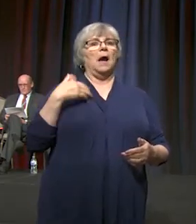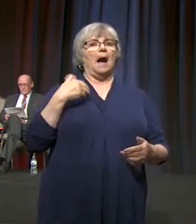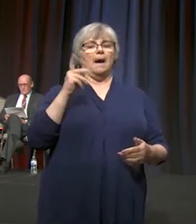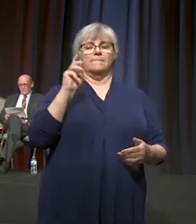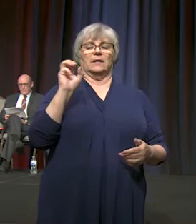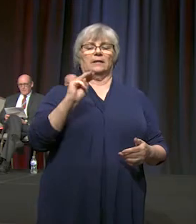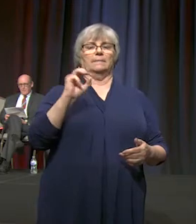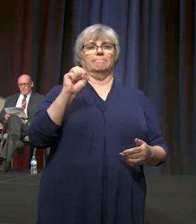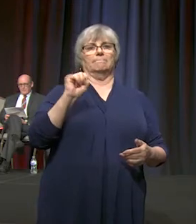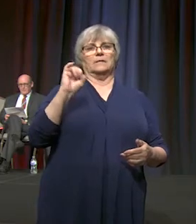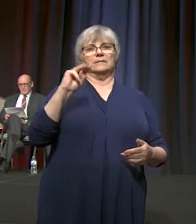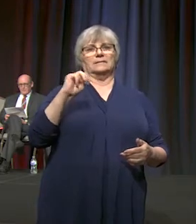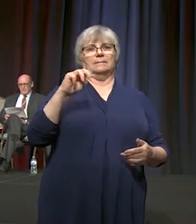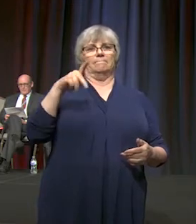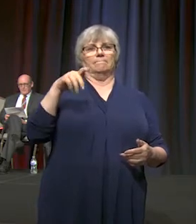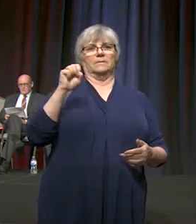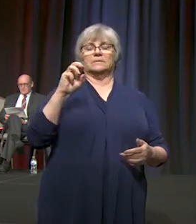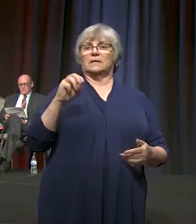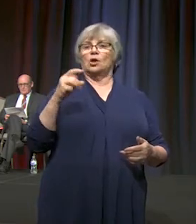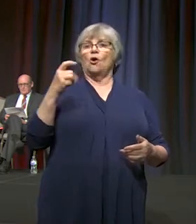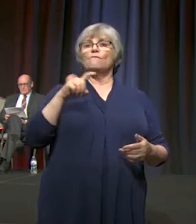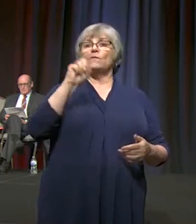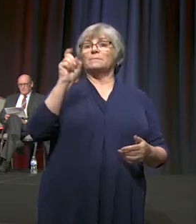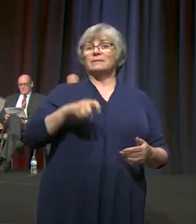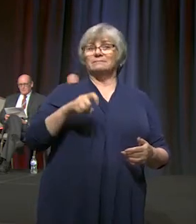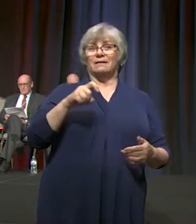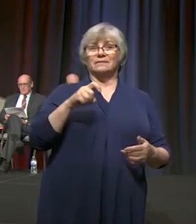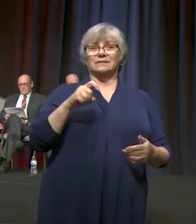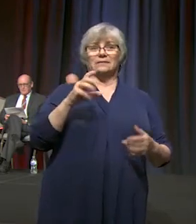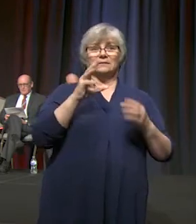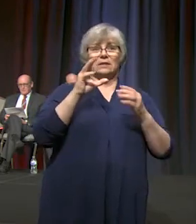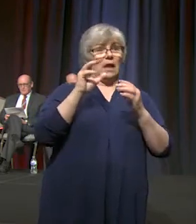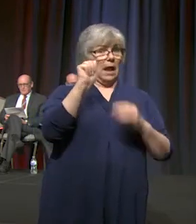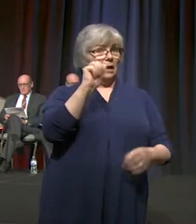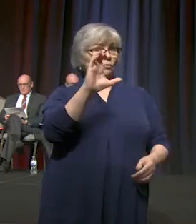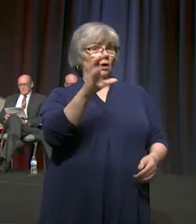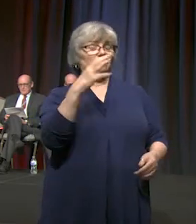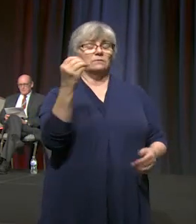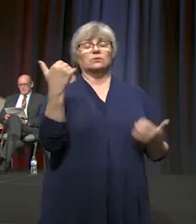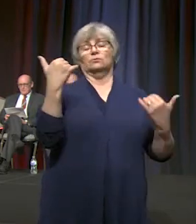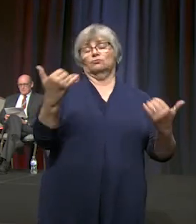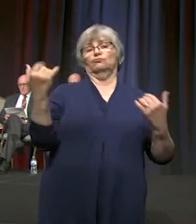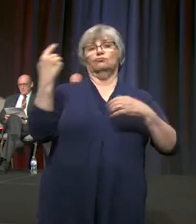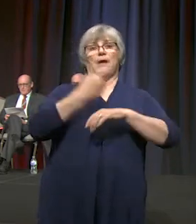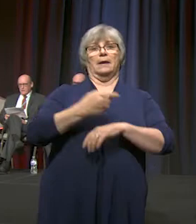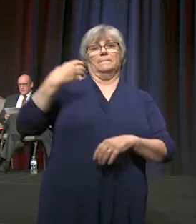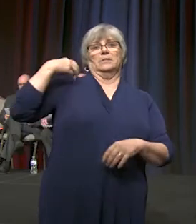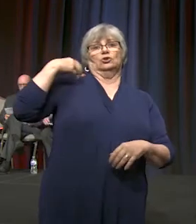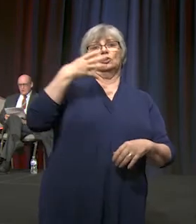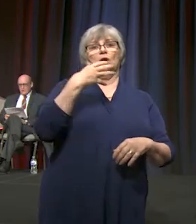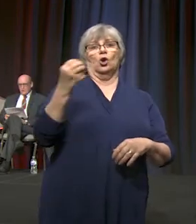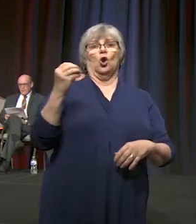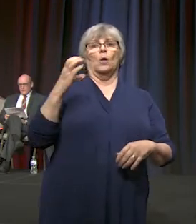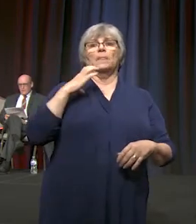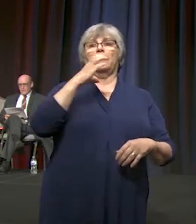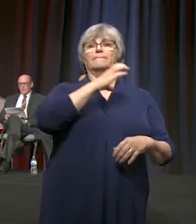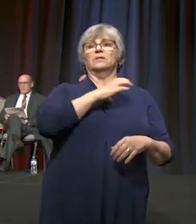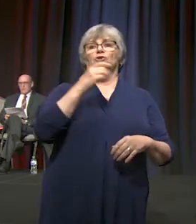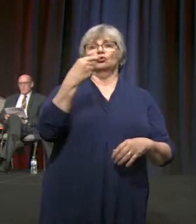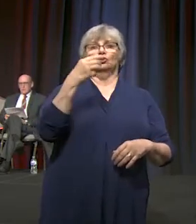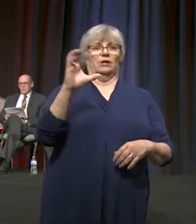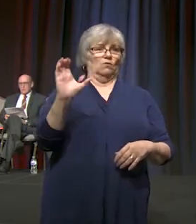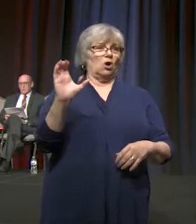person from the Central Texas Conference and I come to you today as chair of the Commission on General Conference.